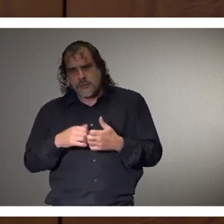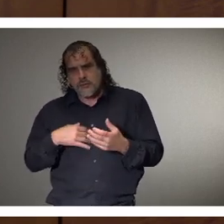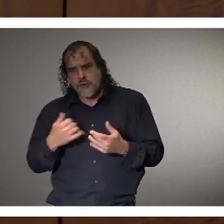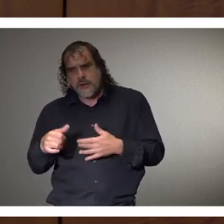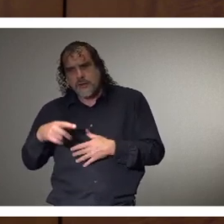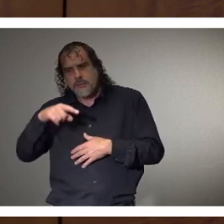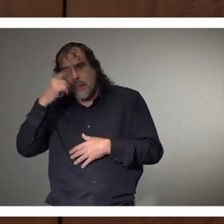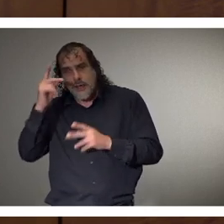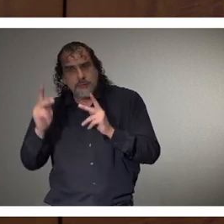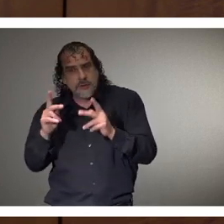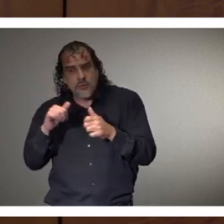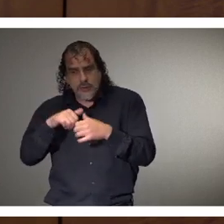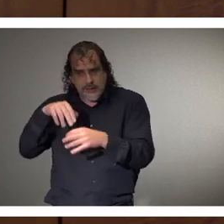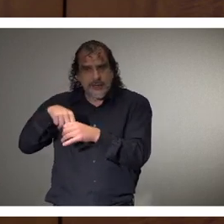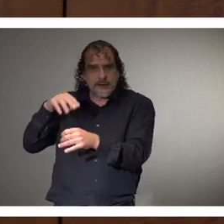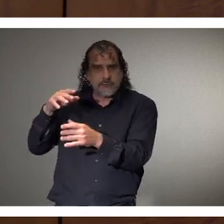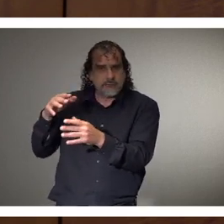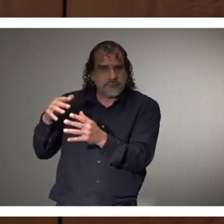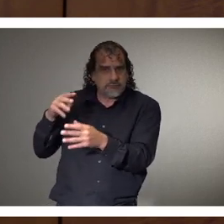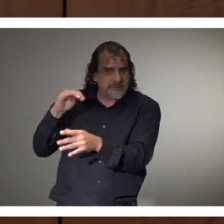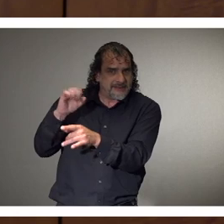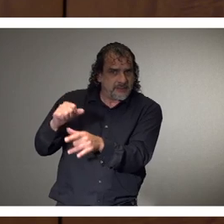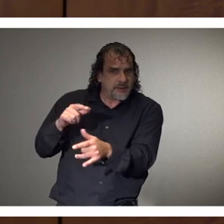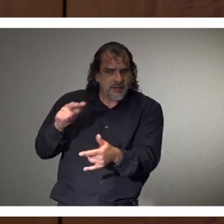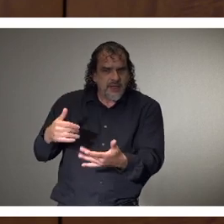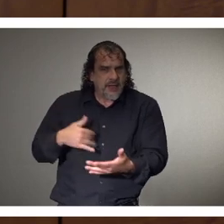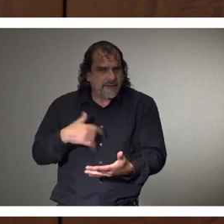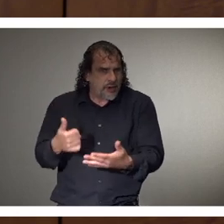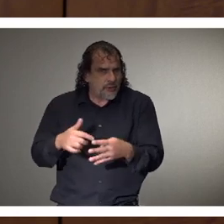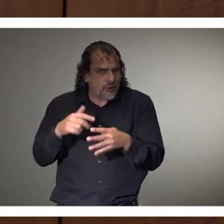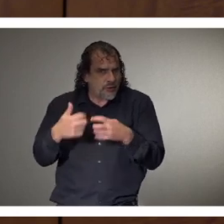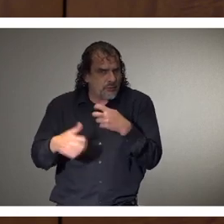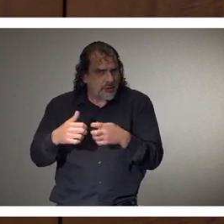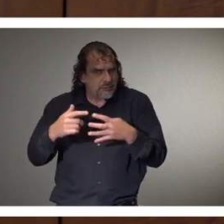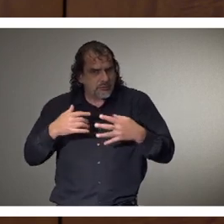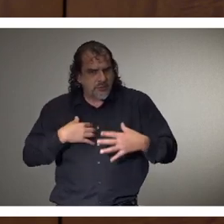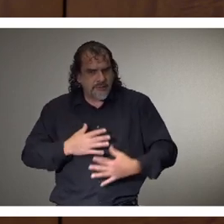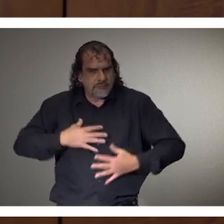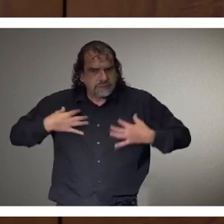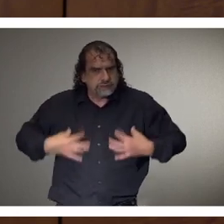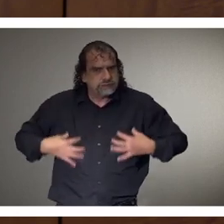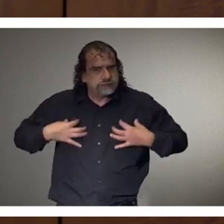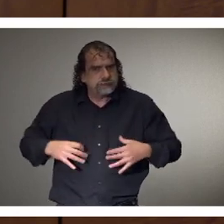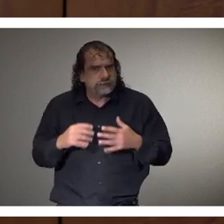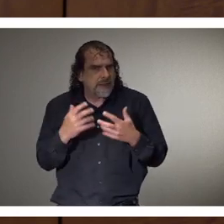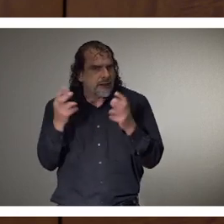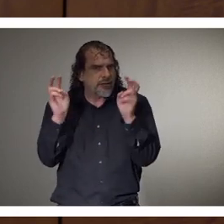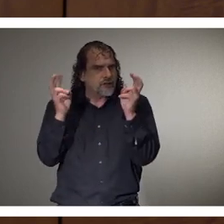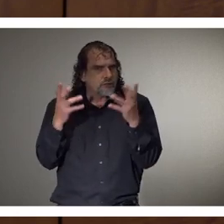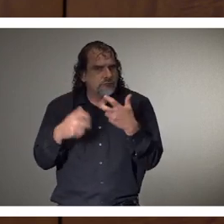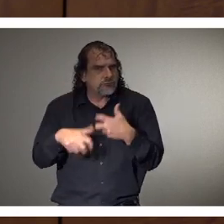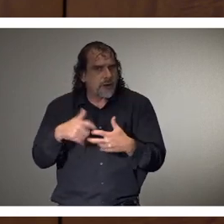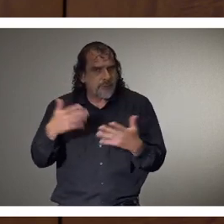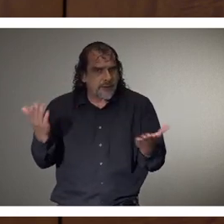-Americans in Mississippi. Um, this is not news. We, we've seen this before. Um, and we know with COVID-19